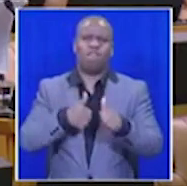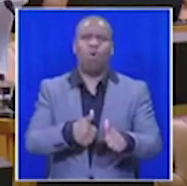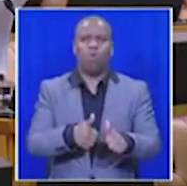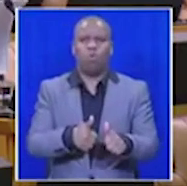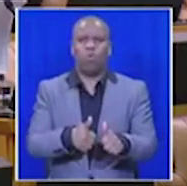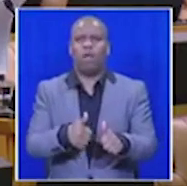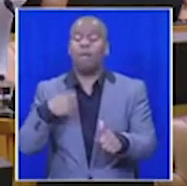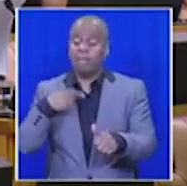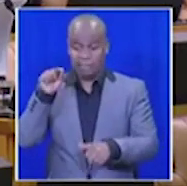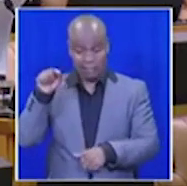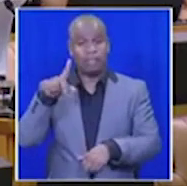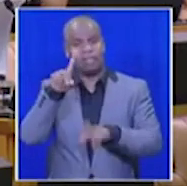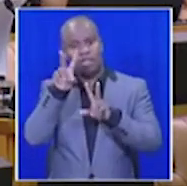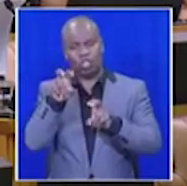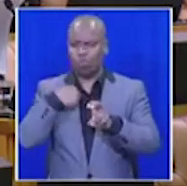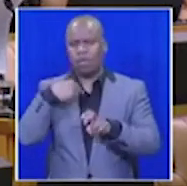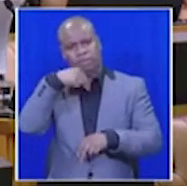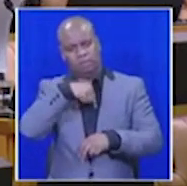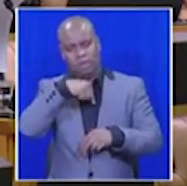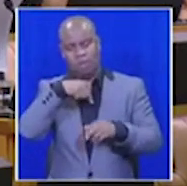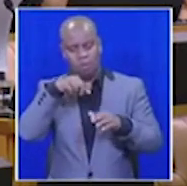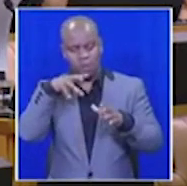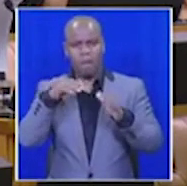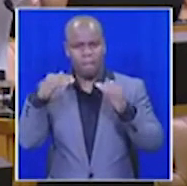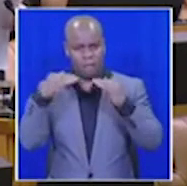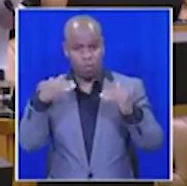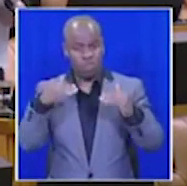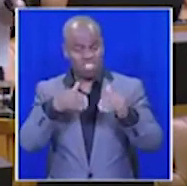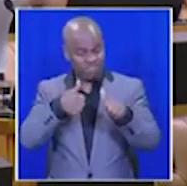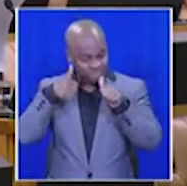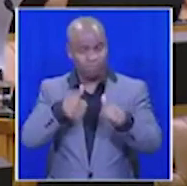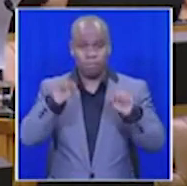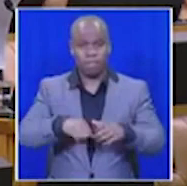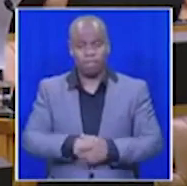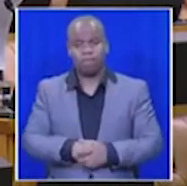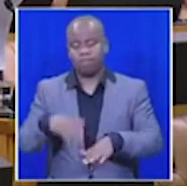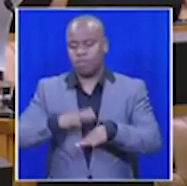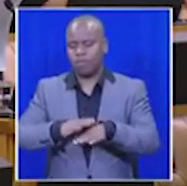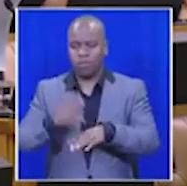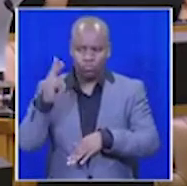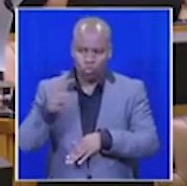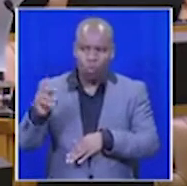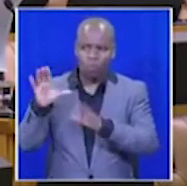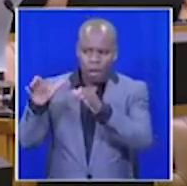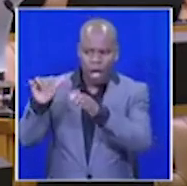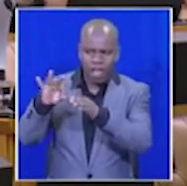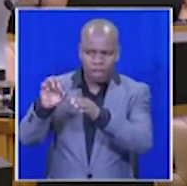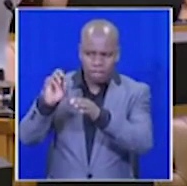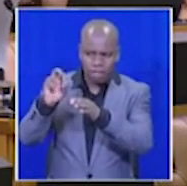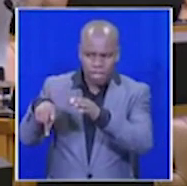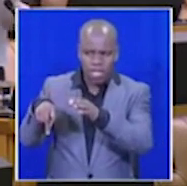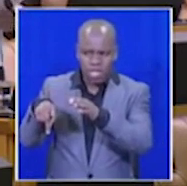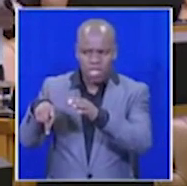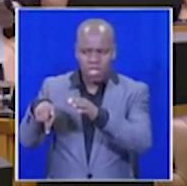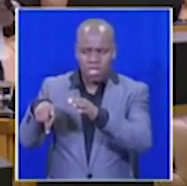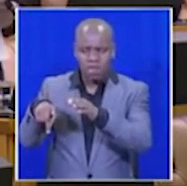For me, this is an issue that goes to the very heart of our democracy, Honourable Deputy President. And we recently saw the IFP witness how ANC officials and SASO